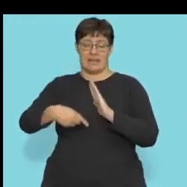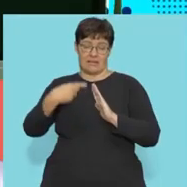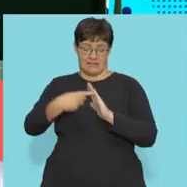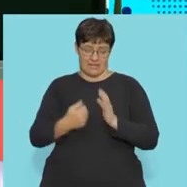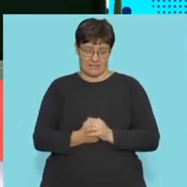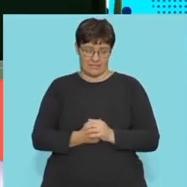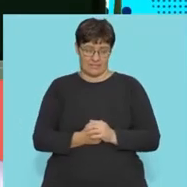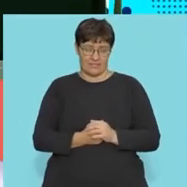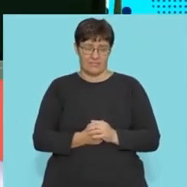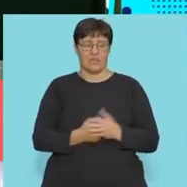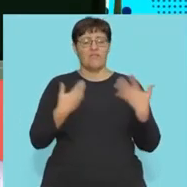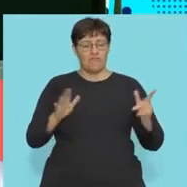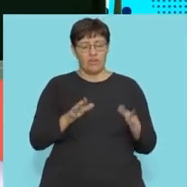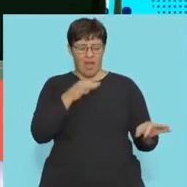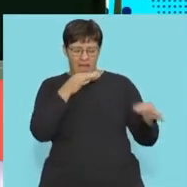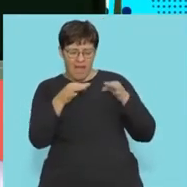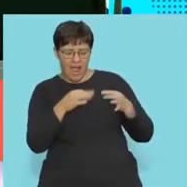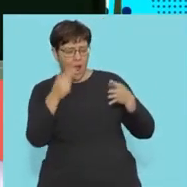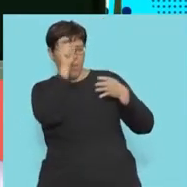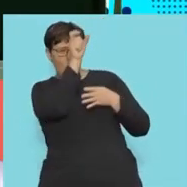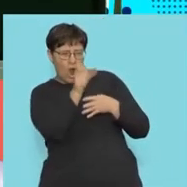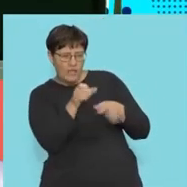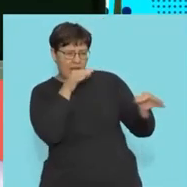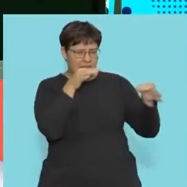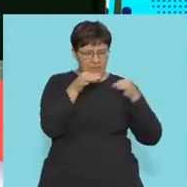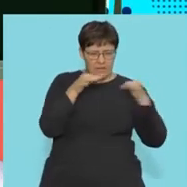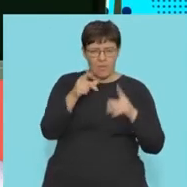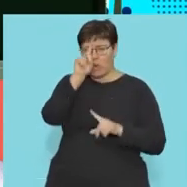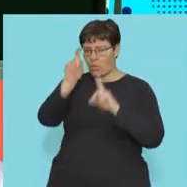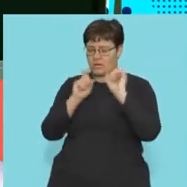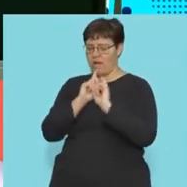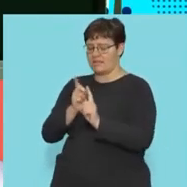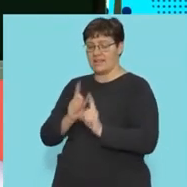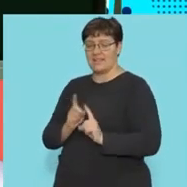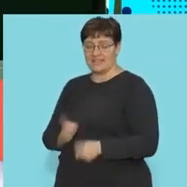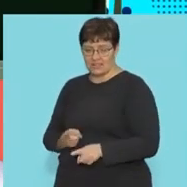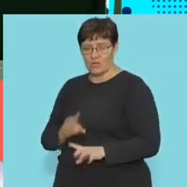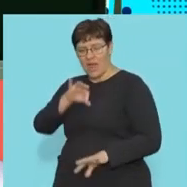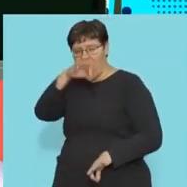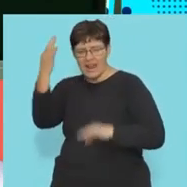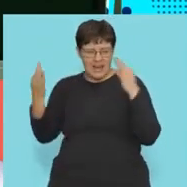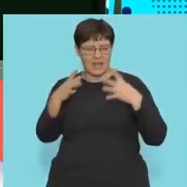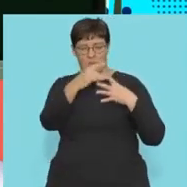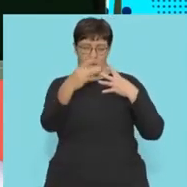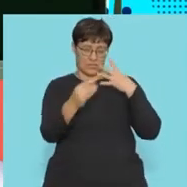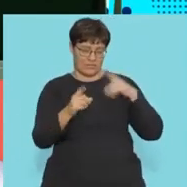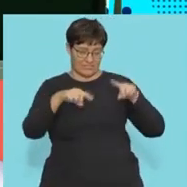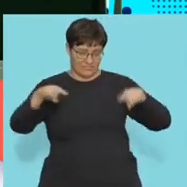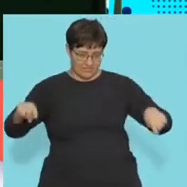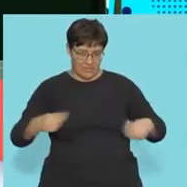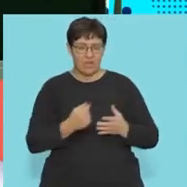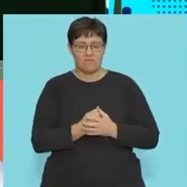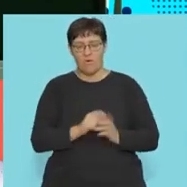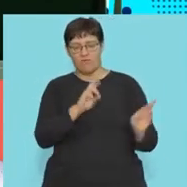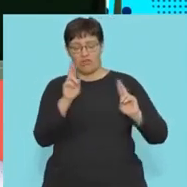guys, we've spent some time unpacking some of the terms by using some questions that required us to analyse various options around the